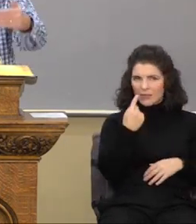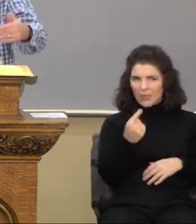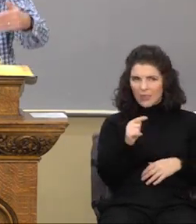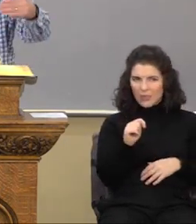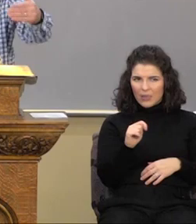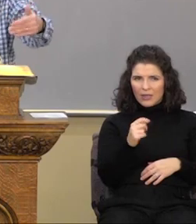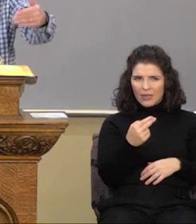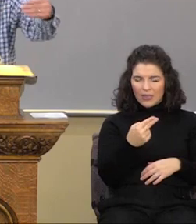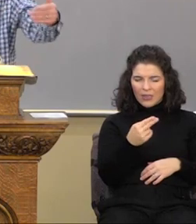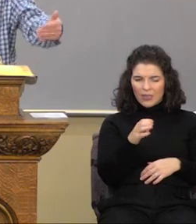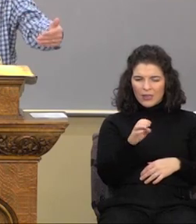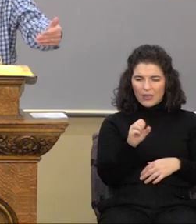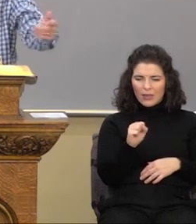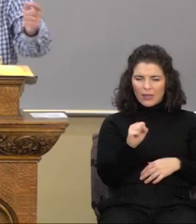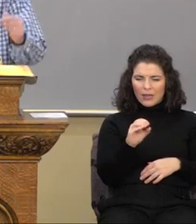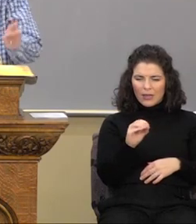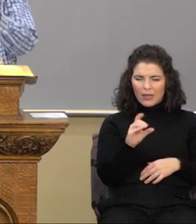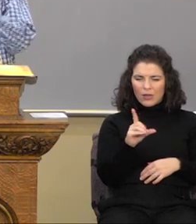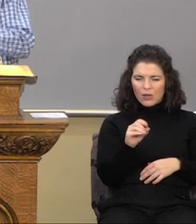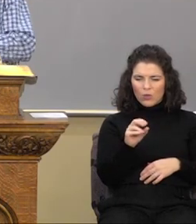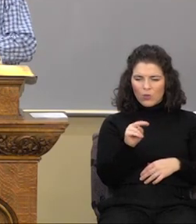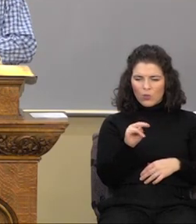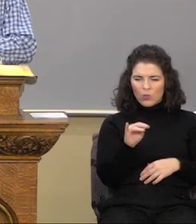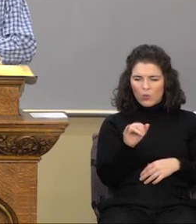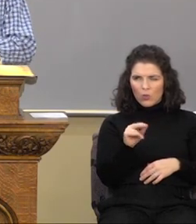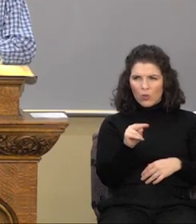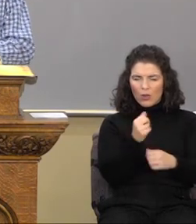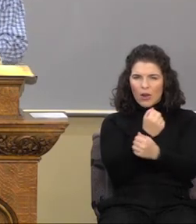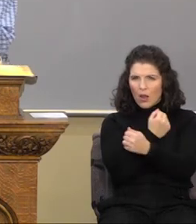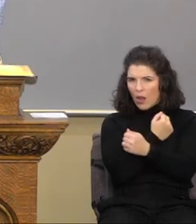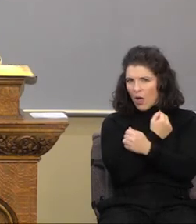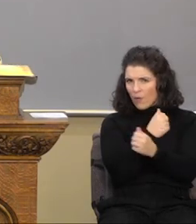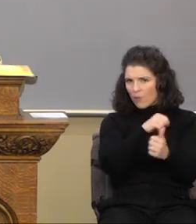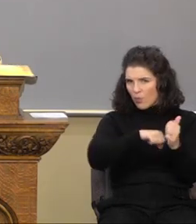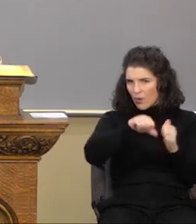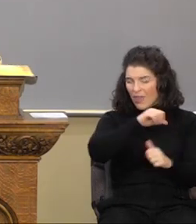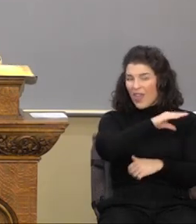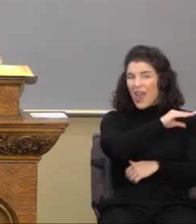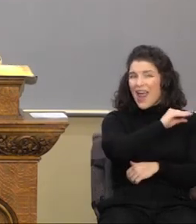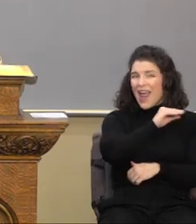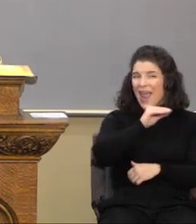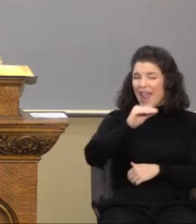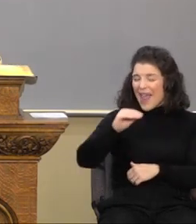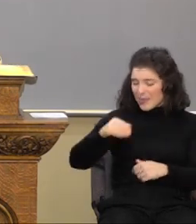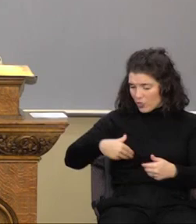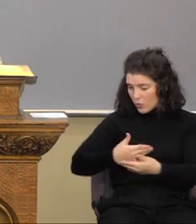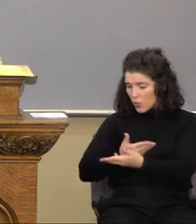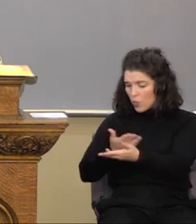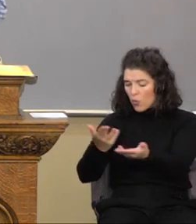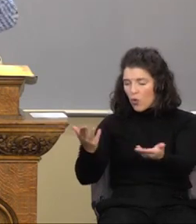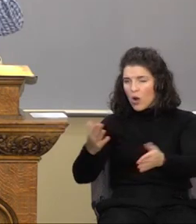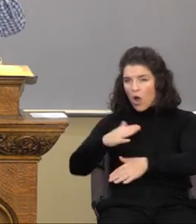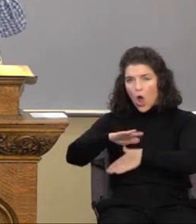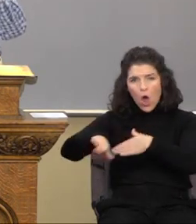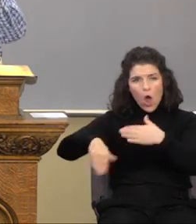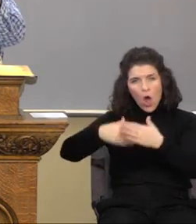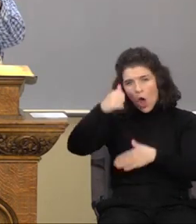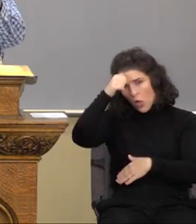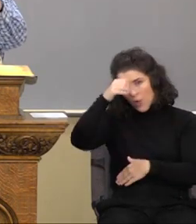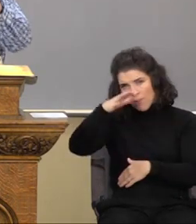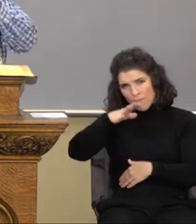love one another. And then he adds and toward all